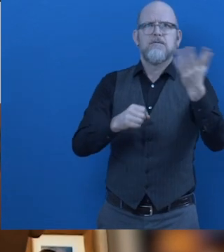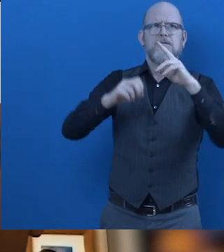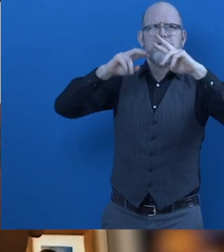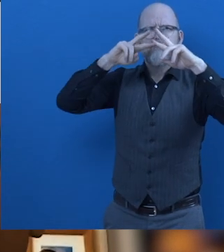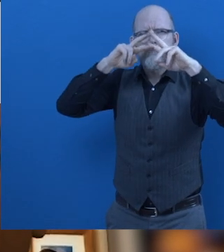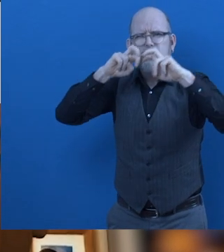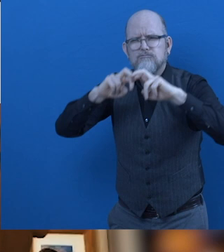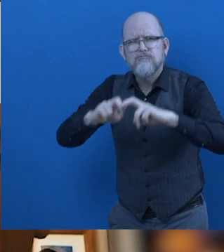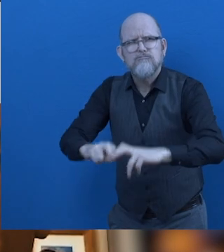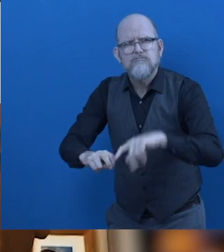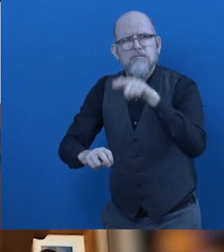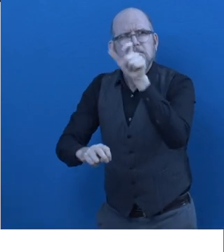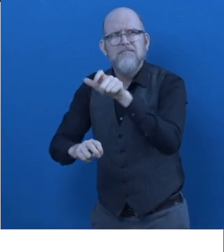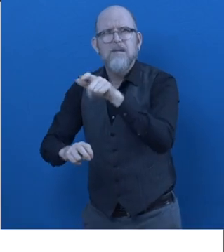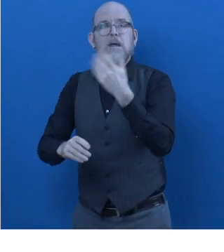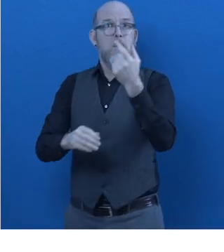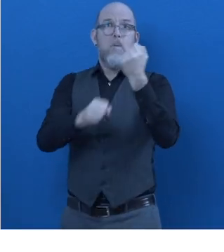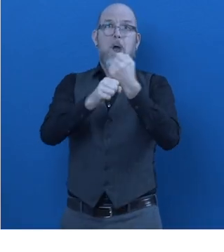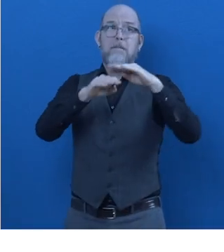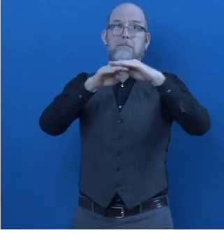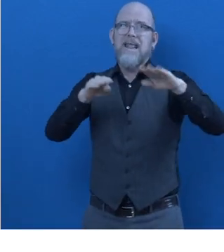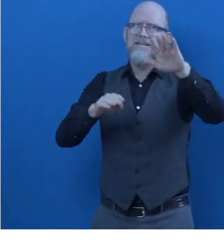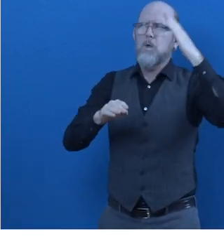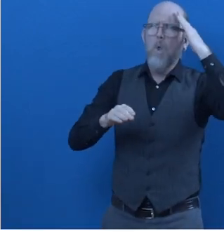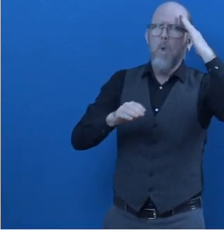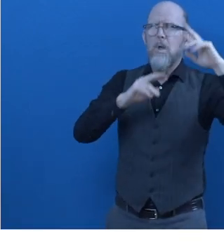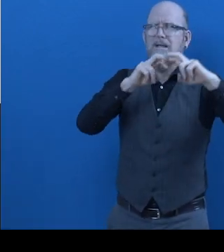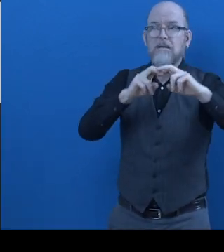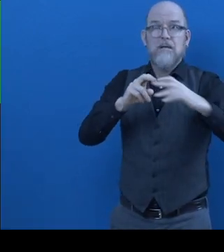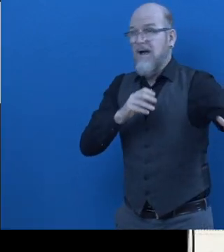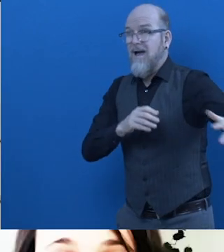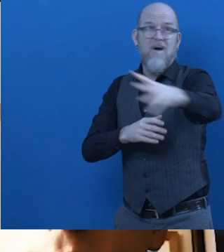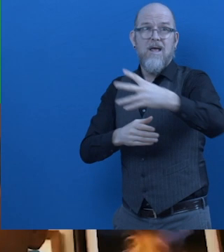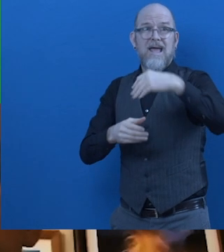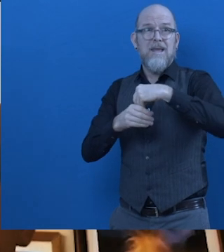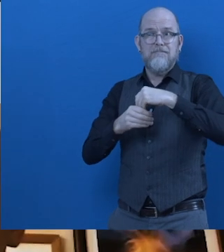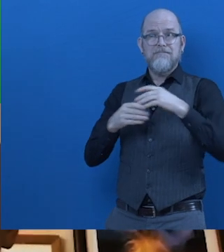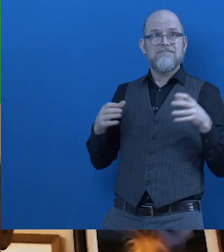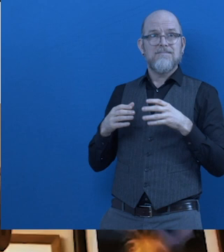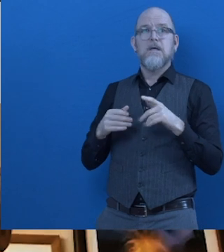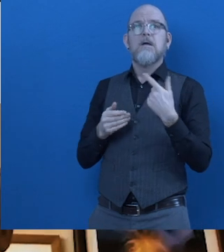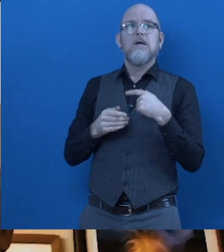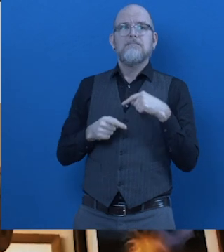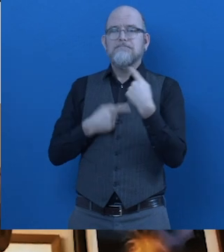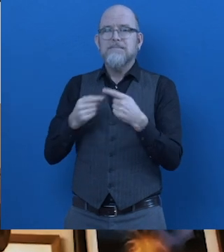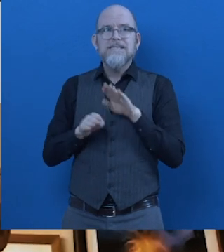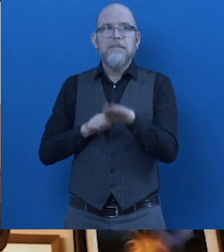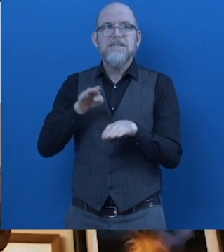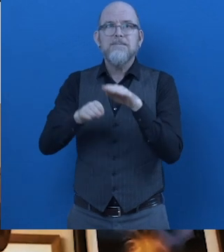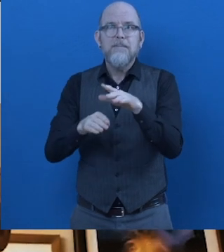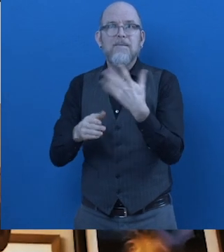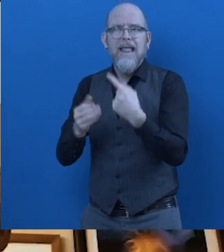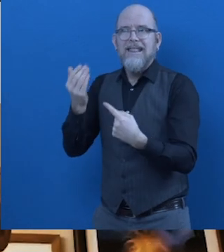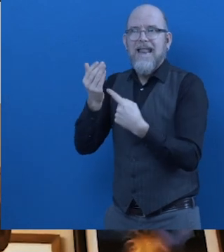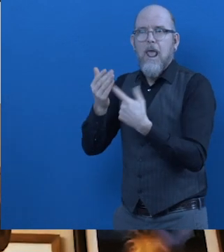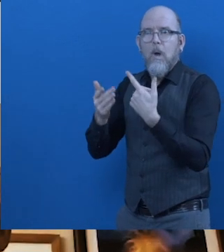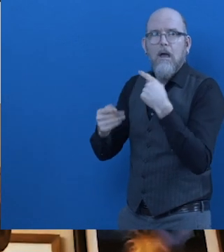workforce development, and academics. Corinne What is next for PEAT? Emerging technologies are being developed now and